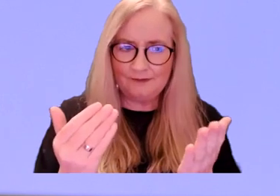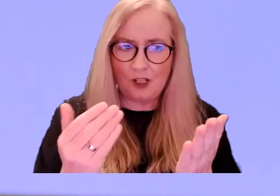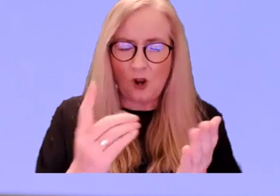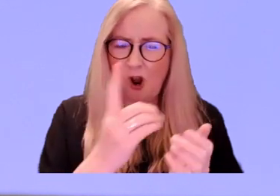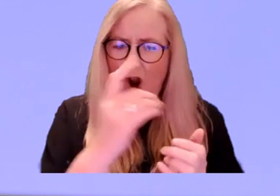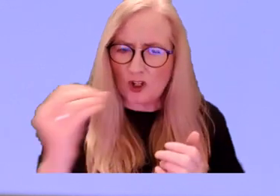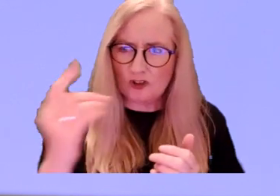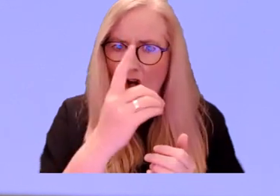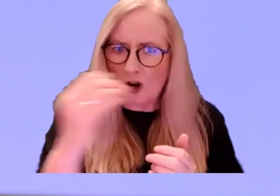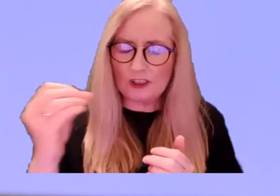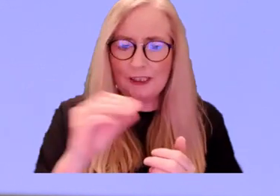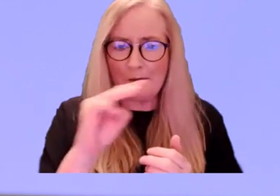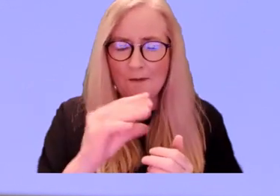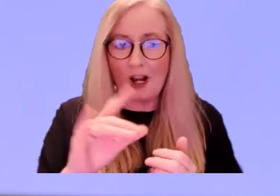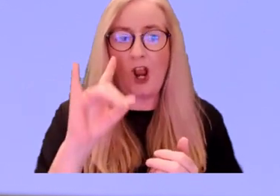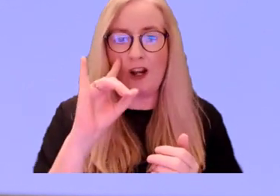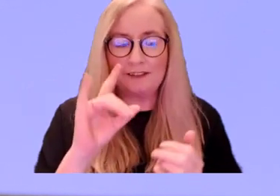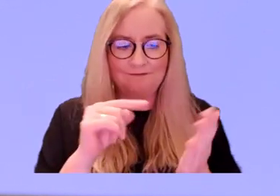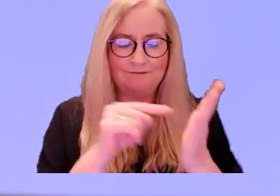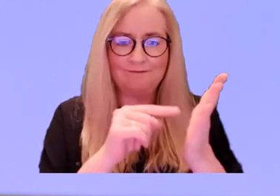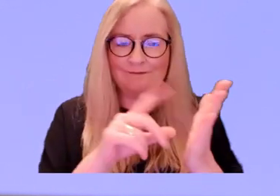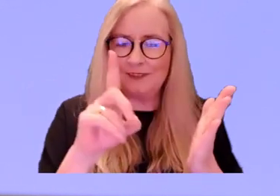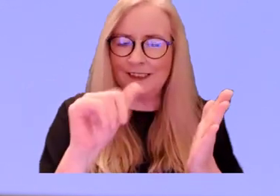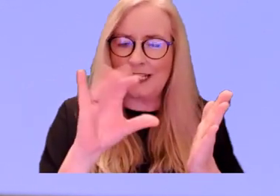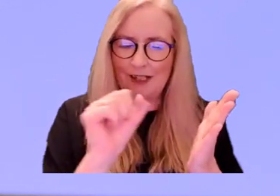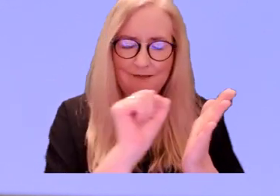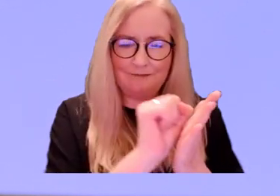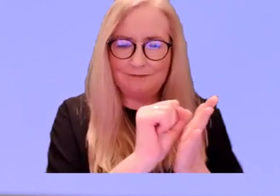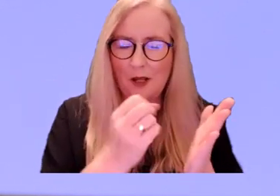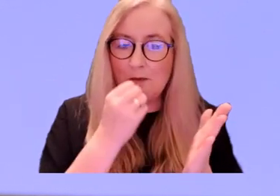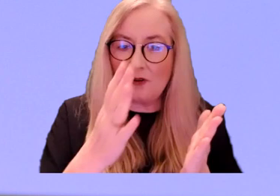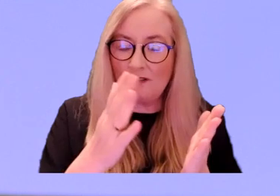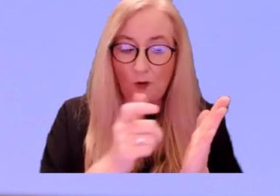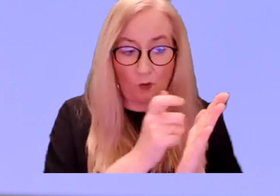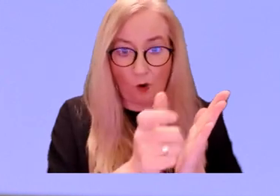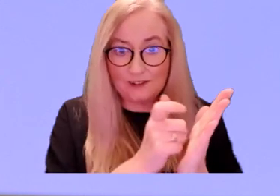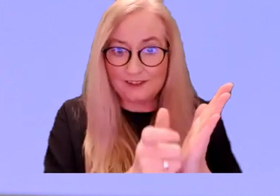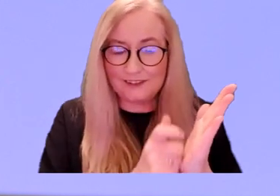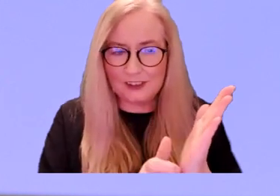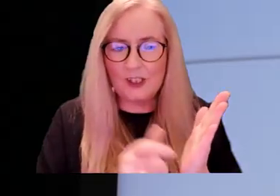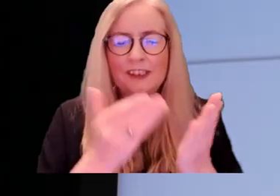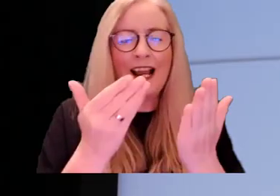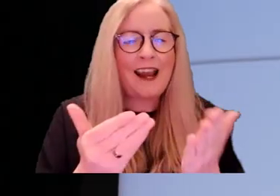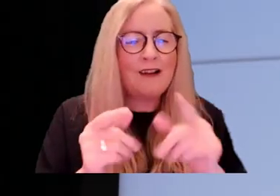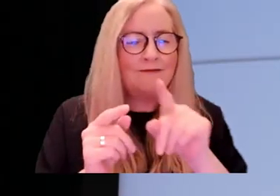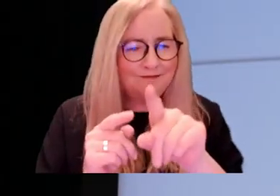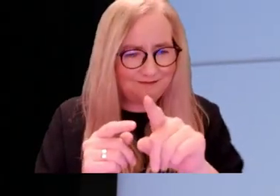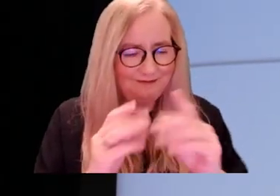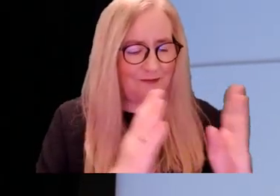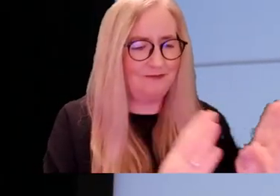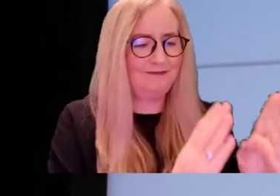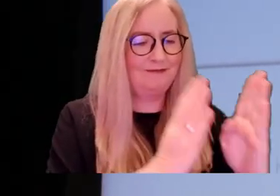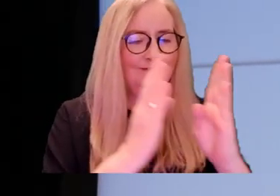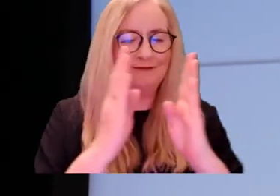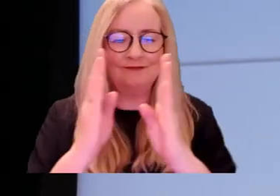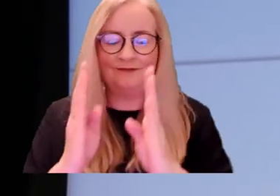and hundreds of people heard David's beautiful words. Now, I want you to move with me